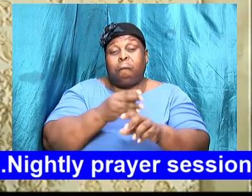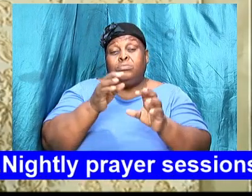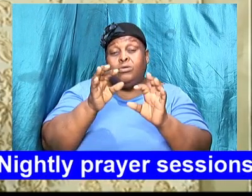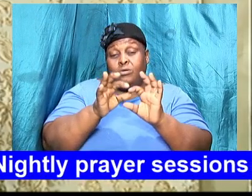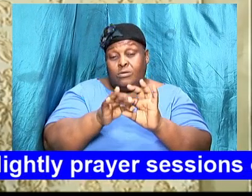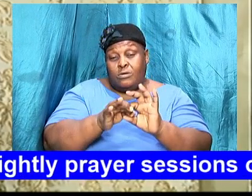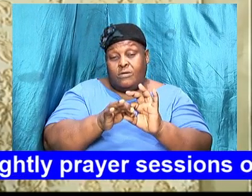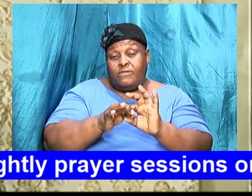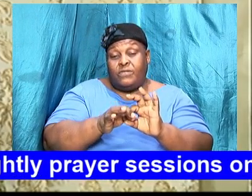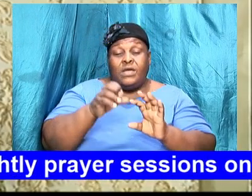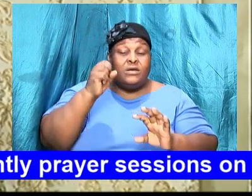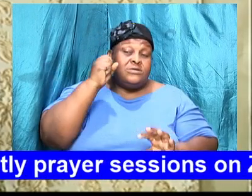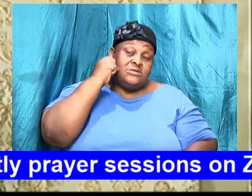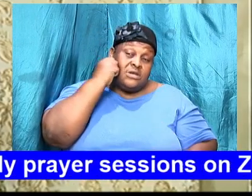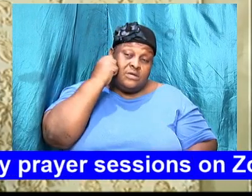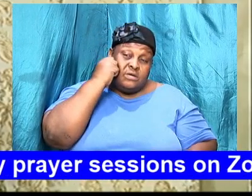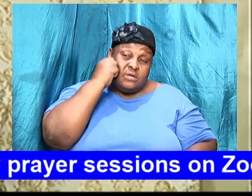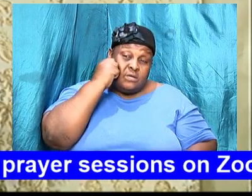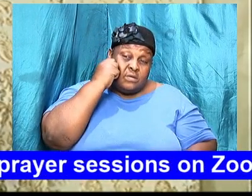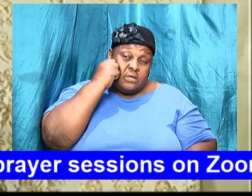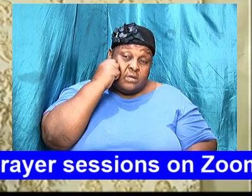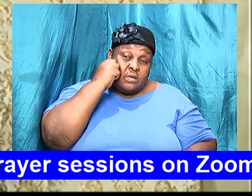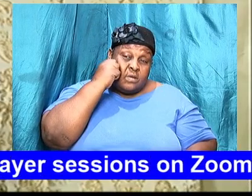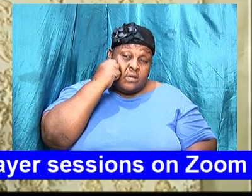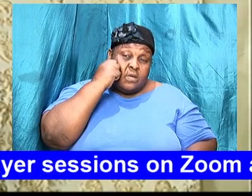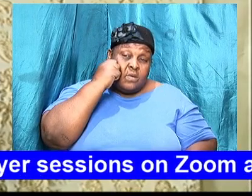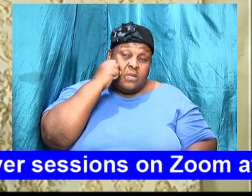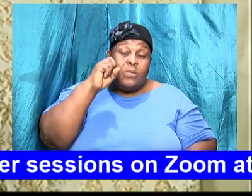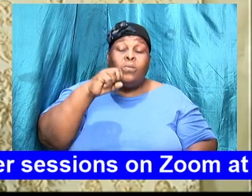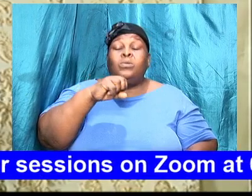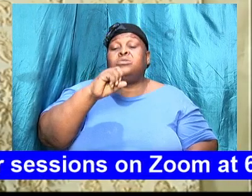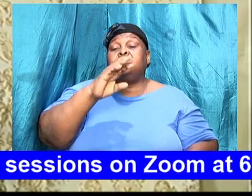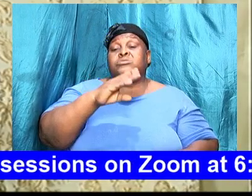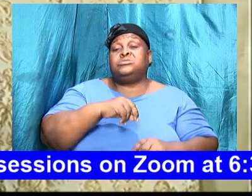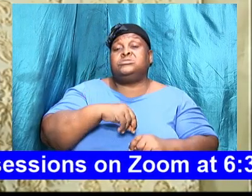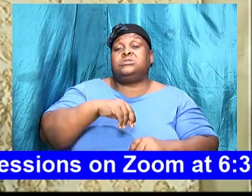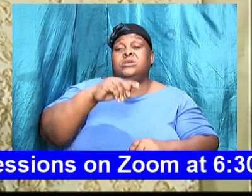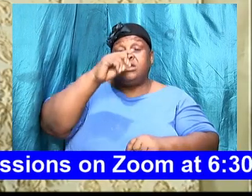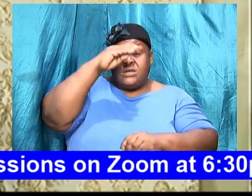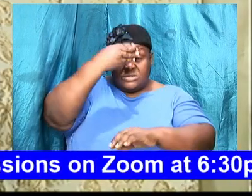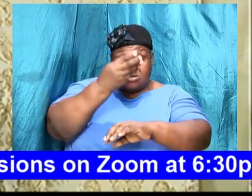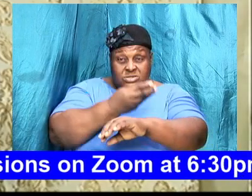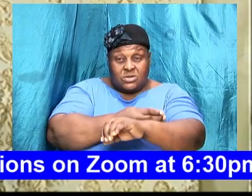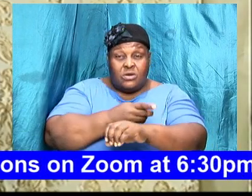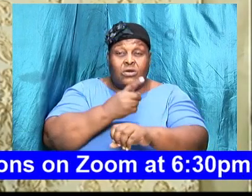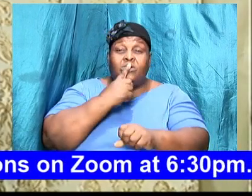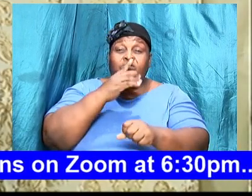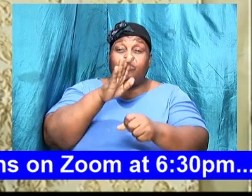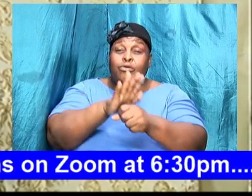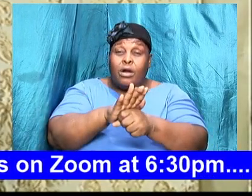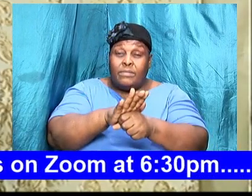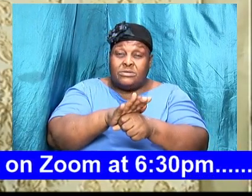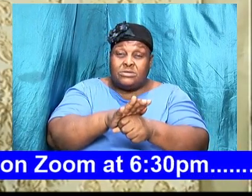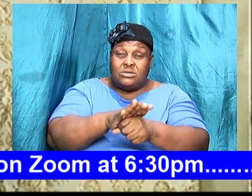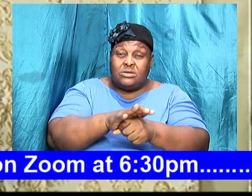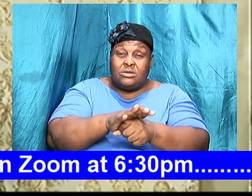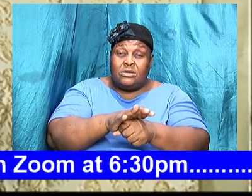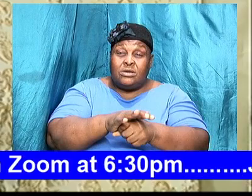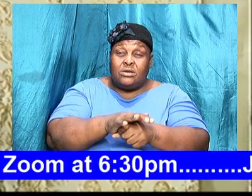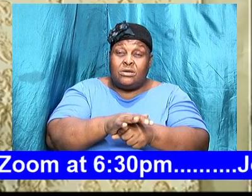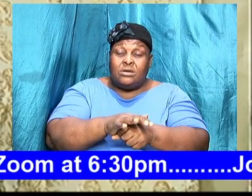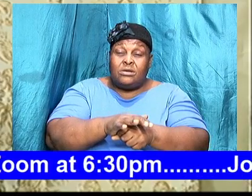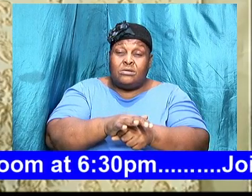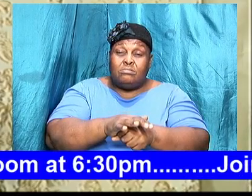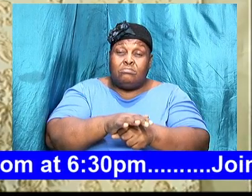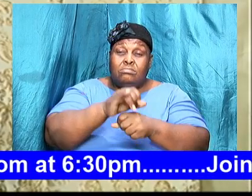Sarah was the seed of the promise he was the child after the spirit